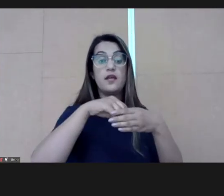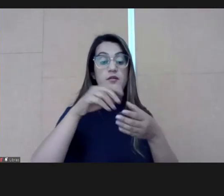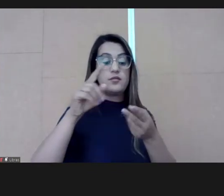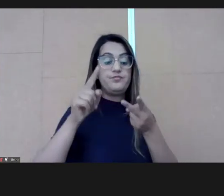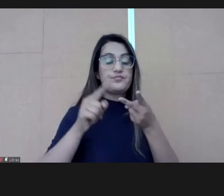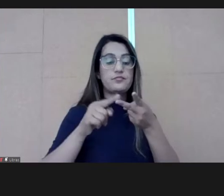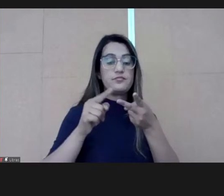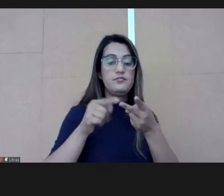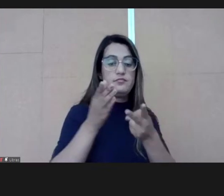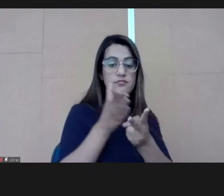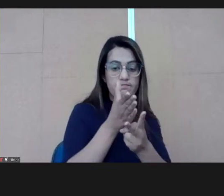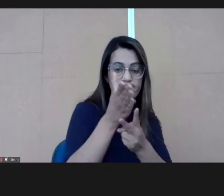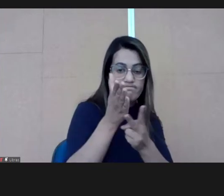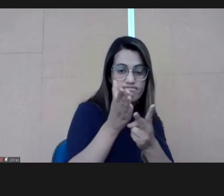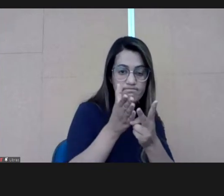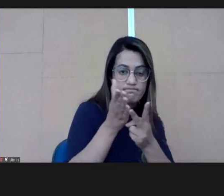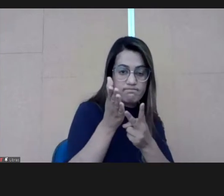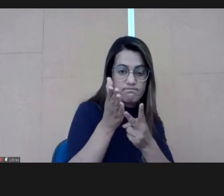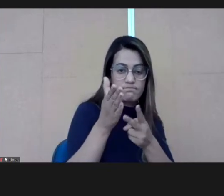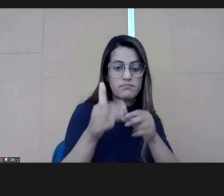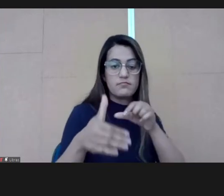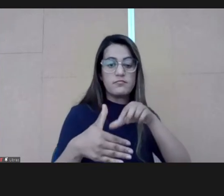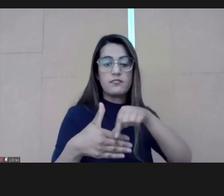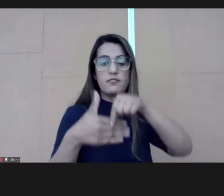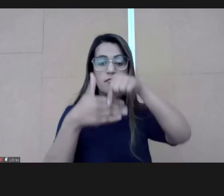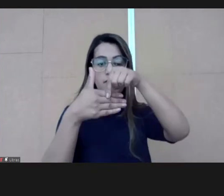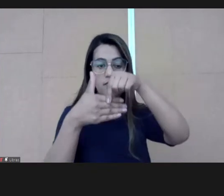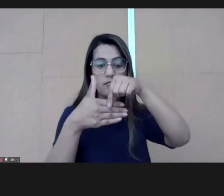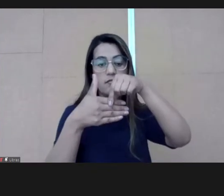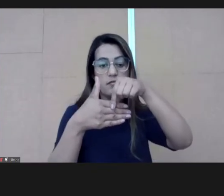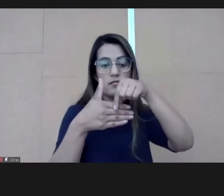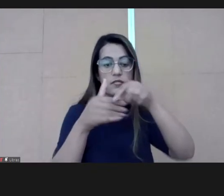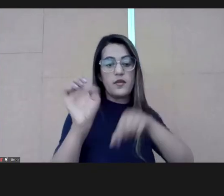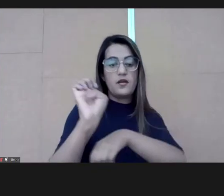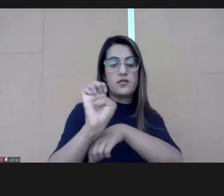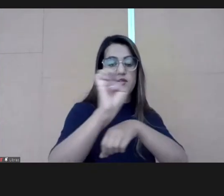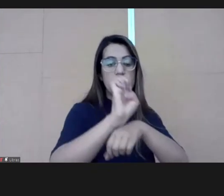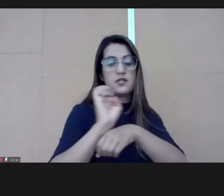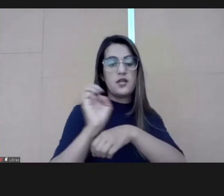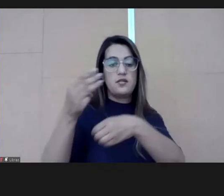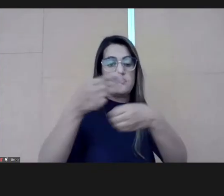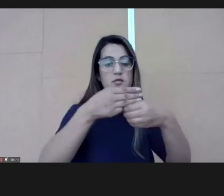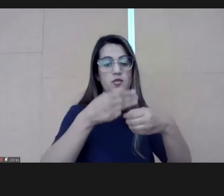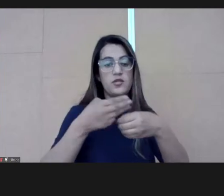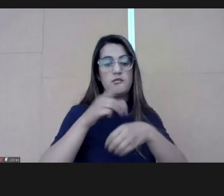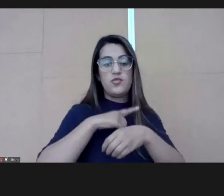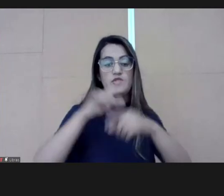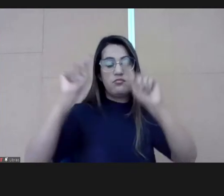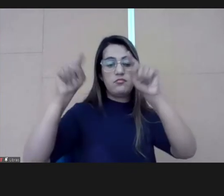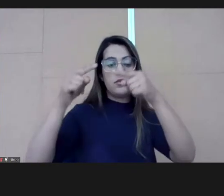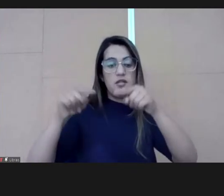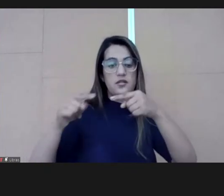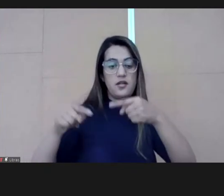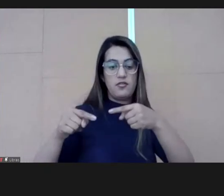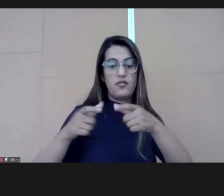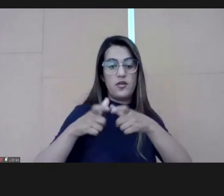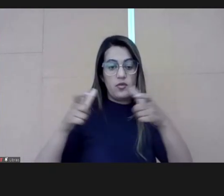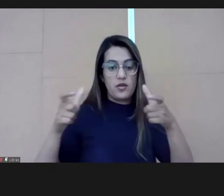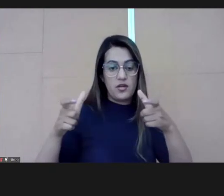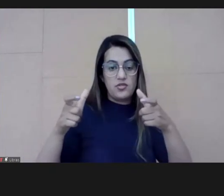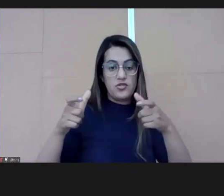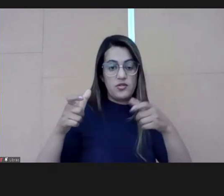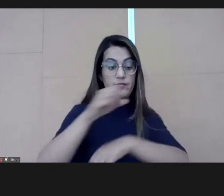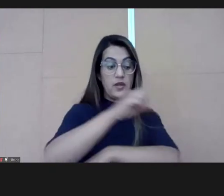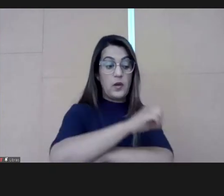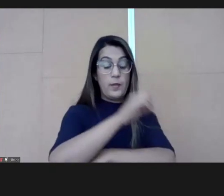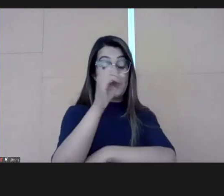In the second pillar, as I said, of states and municipalities, we had a big challenge.